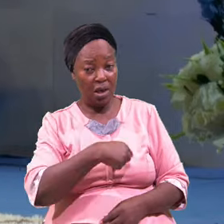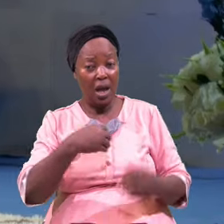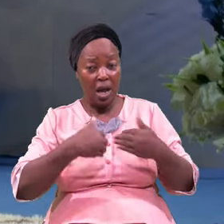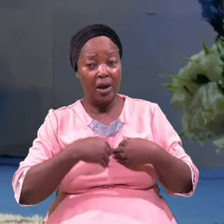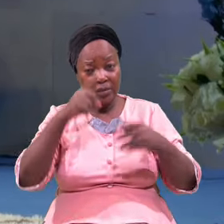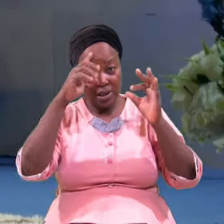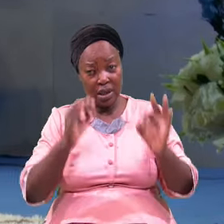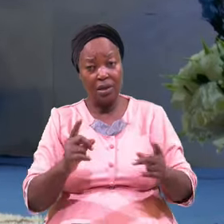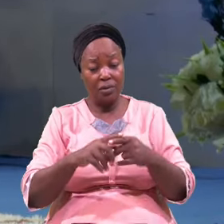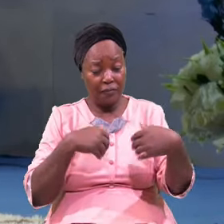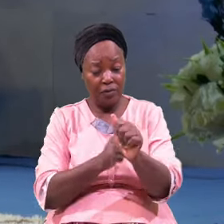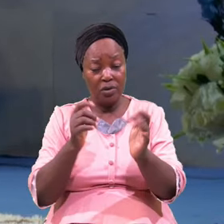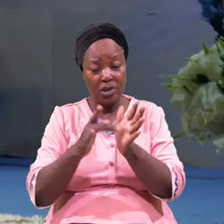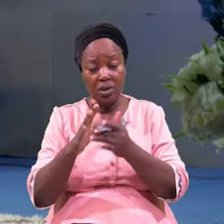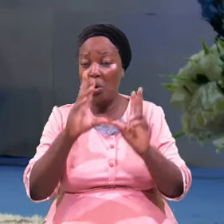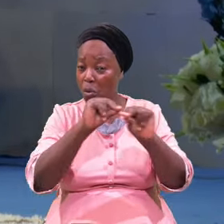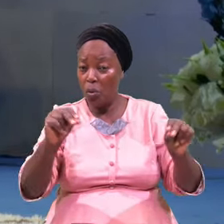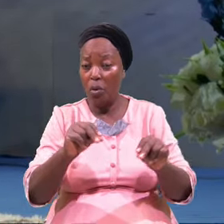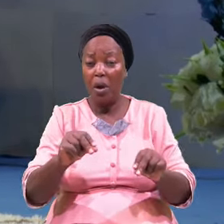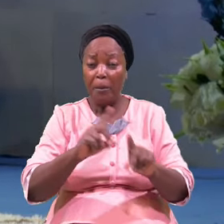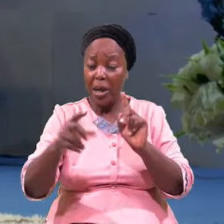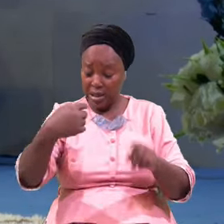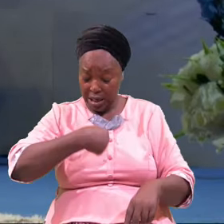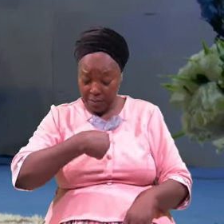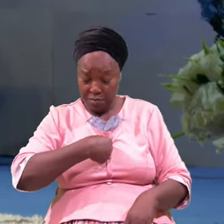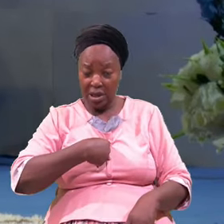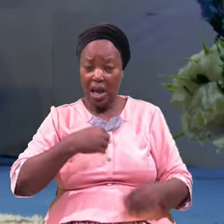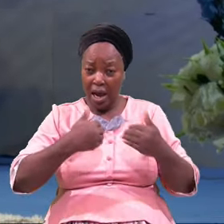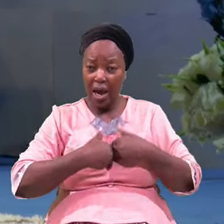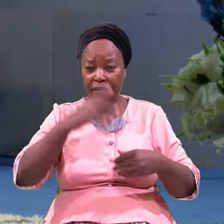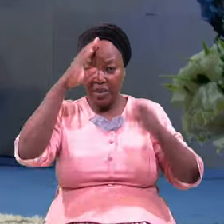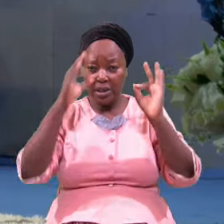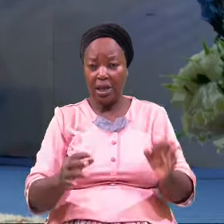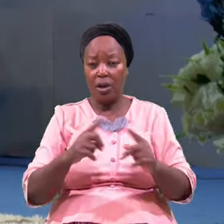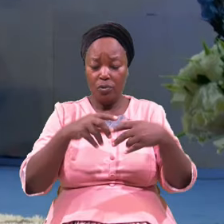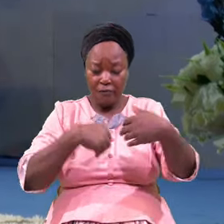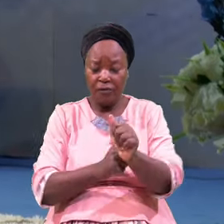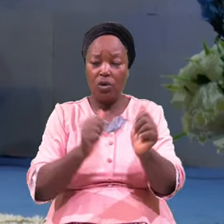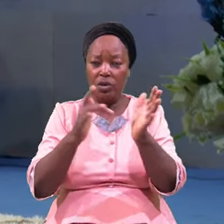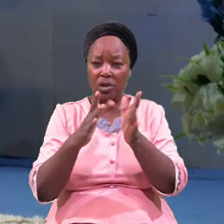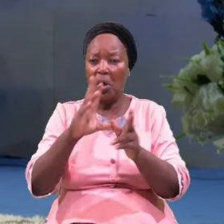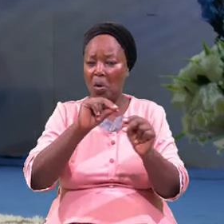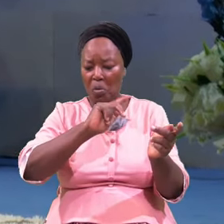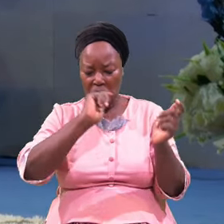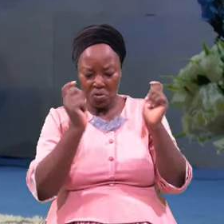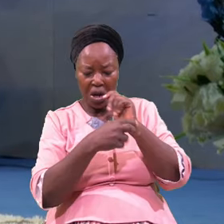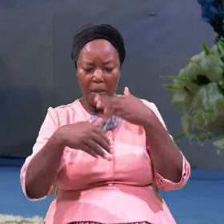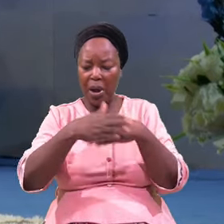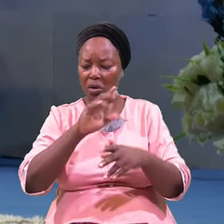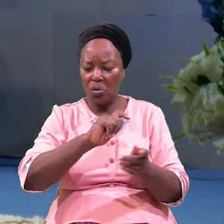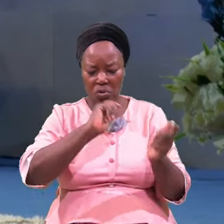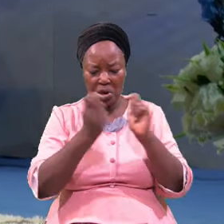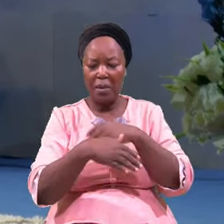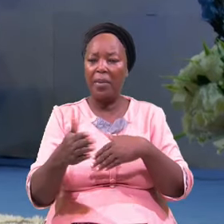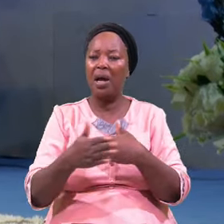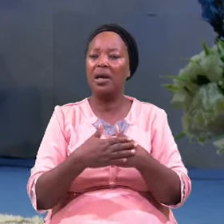Jesus No I Have Decided To Follow Jesus Not Turning Back Not Turning Back